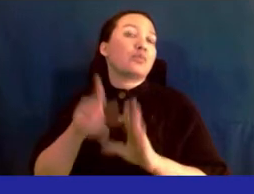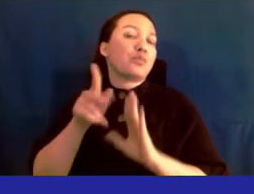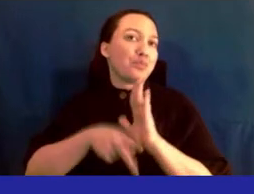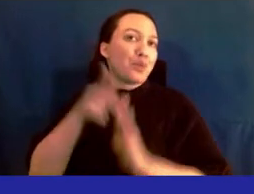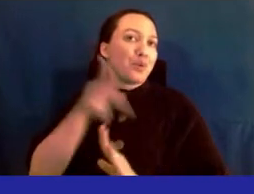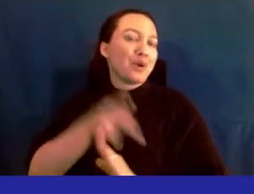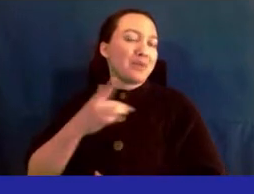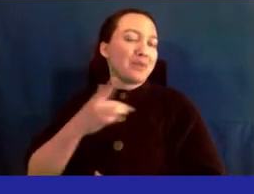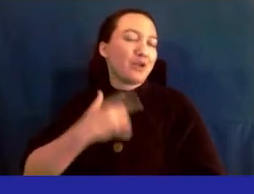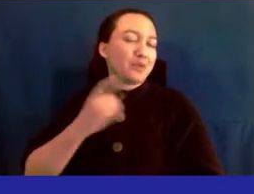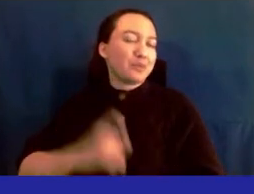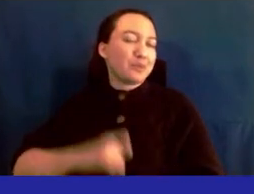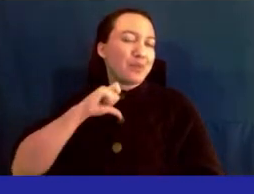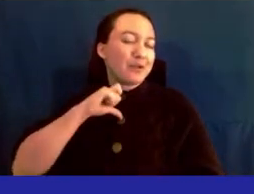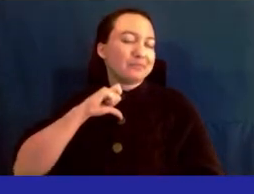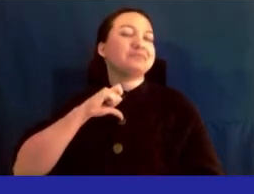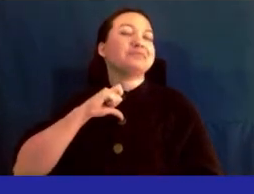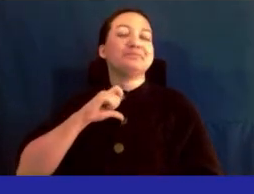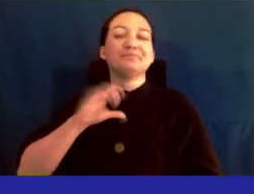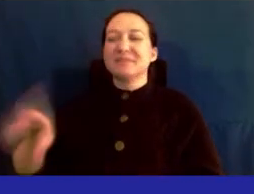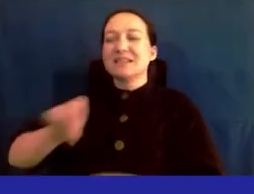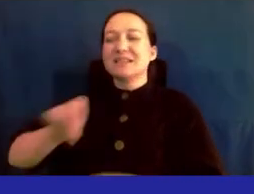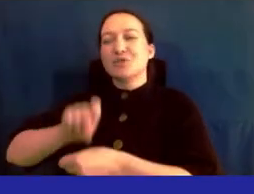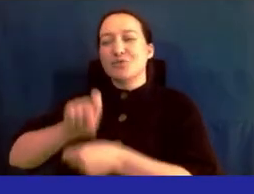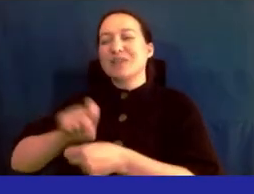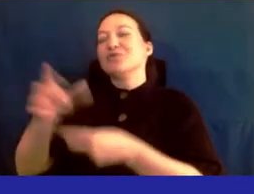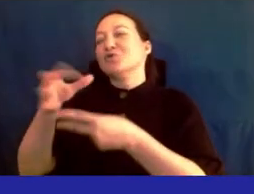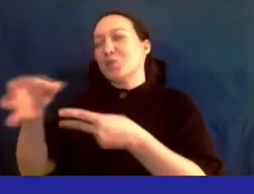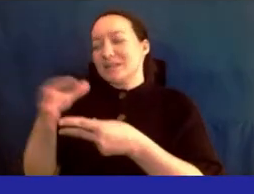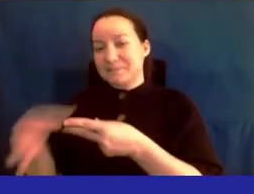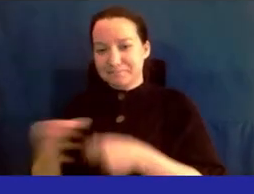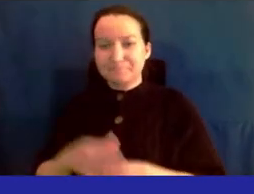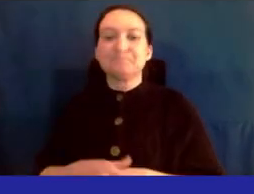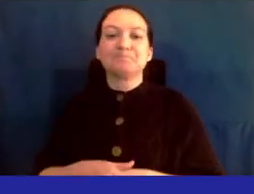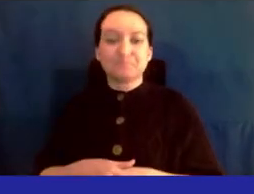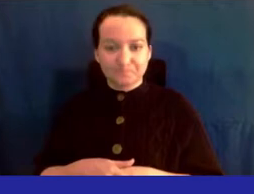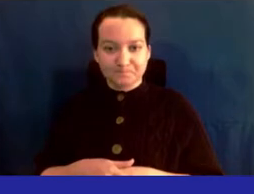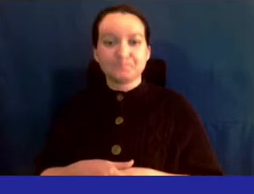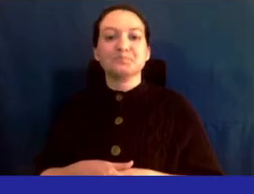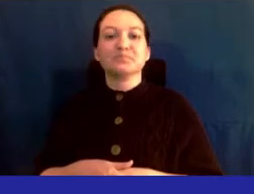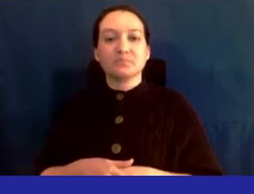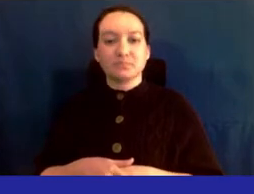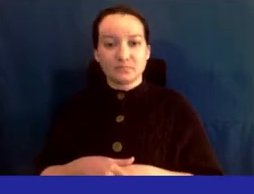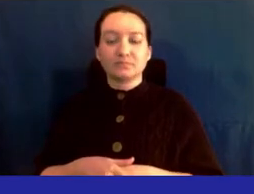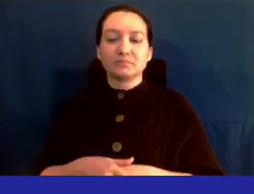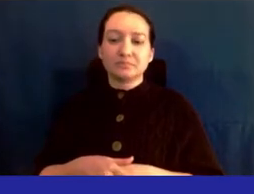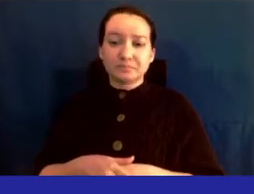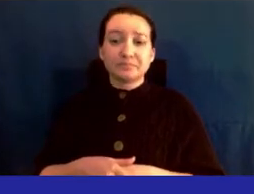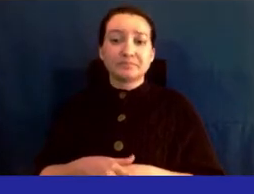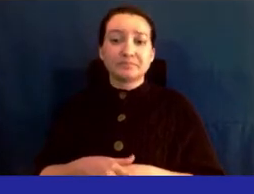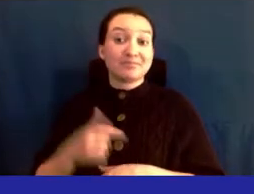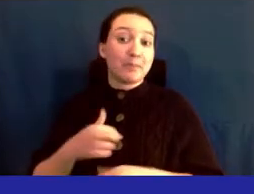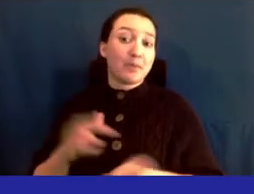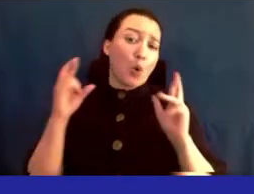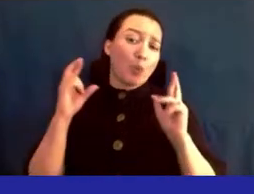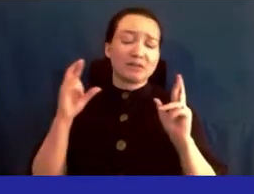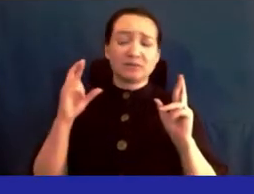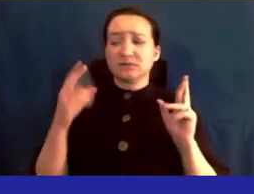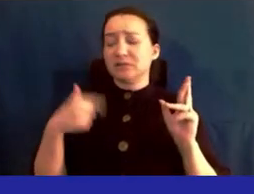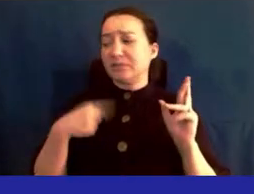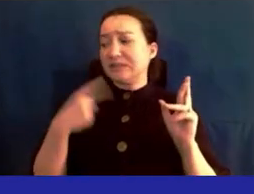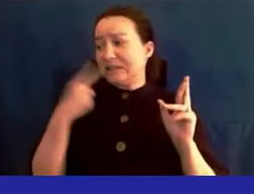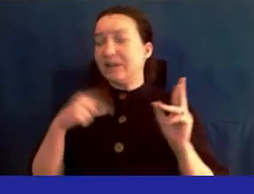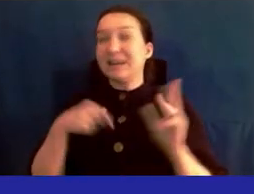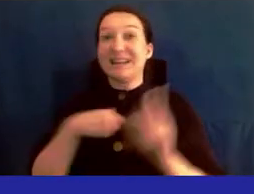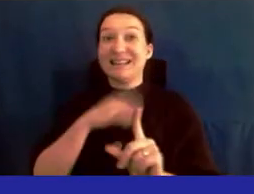more proud of him at his career choice. And, you know, I'm only hoping that I'm successful